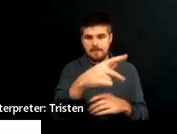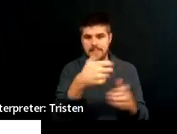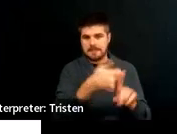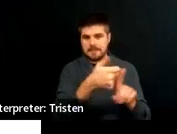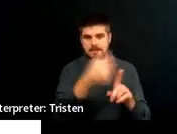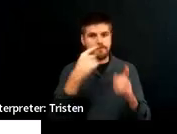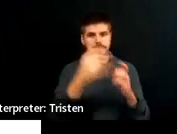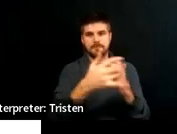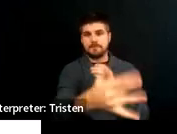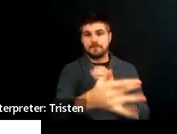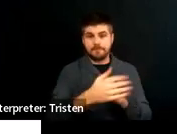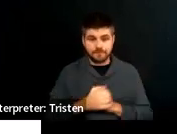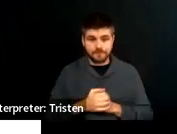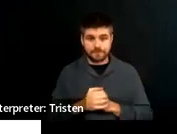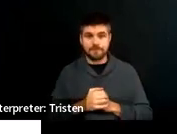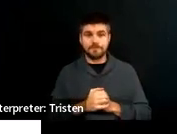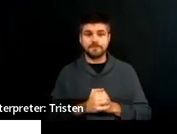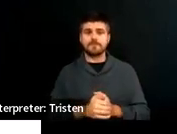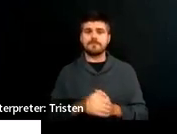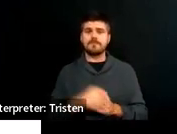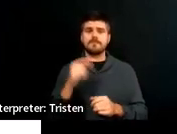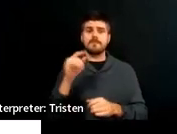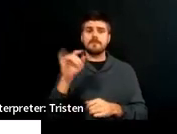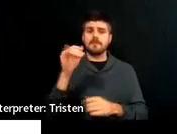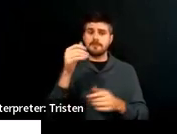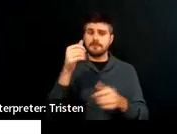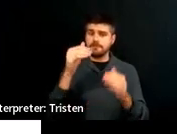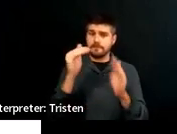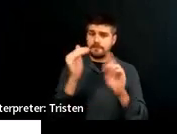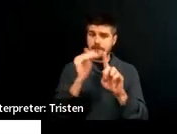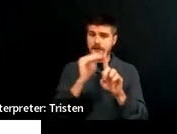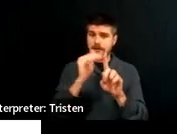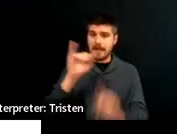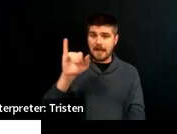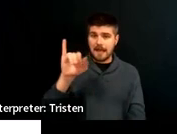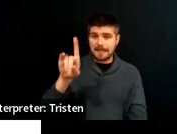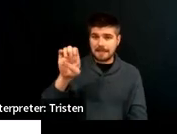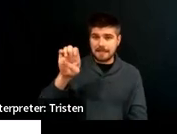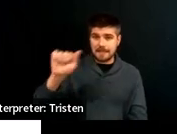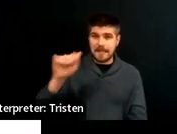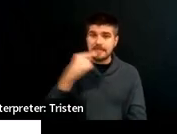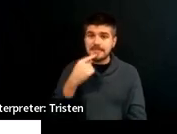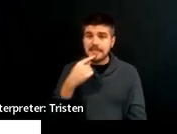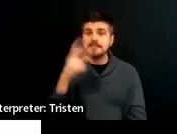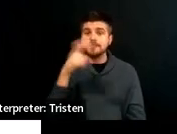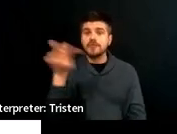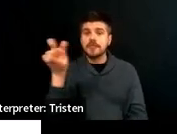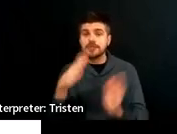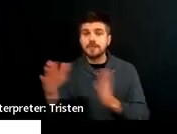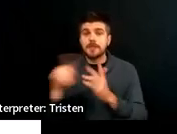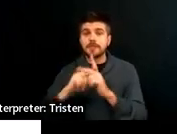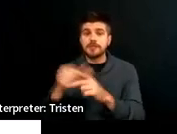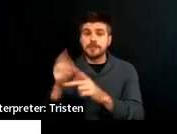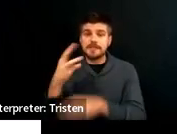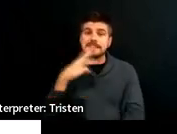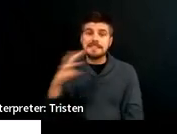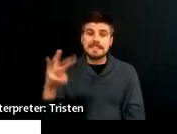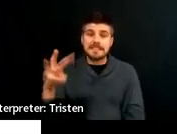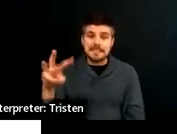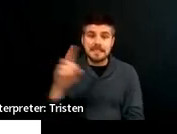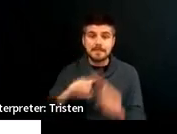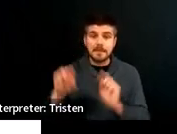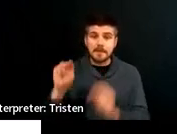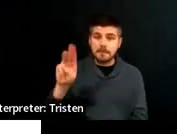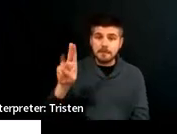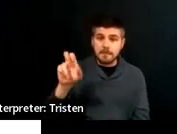And this is just a reminder. ITEA says that transition planning starts at age 16. Me as our main unified special education